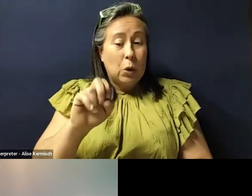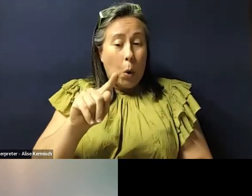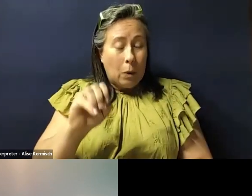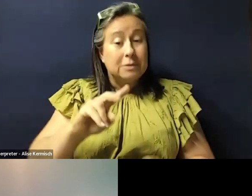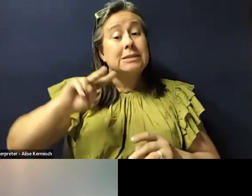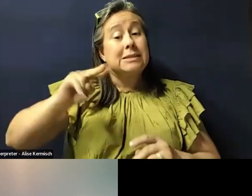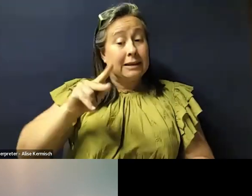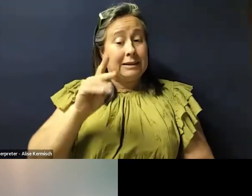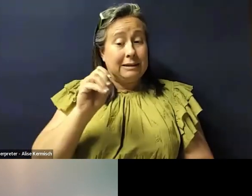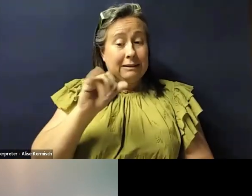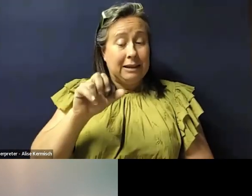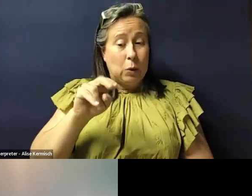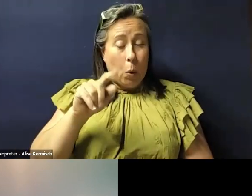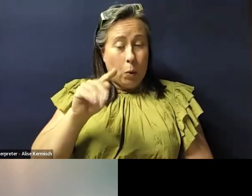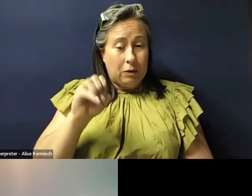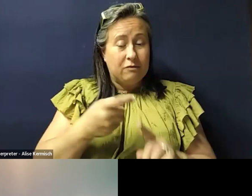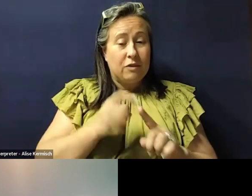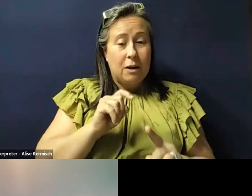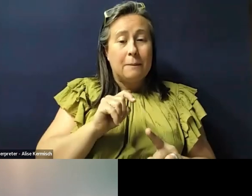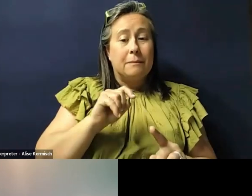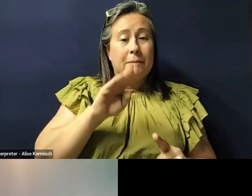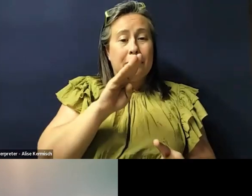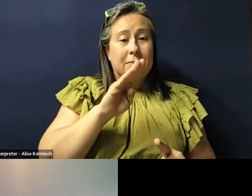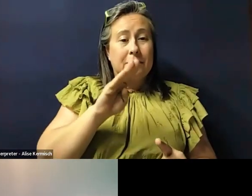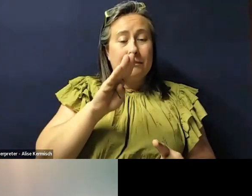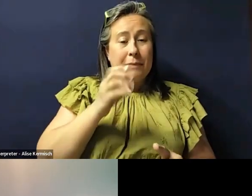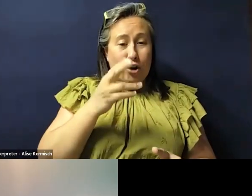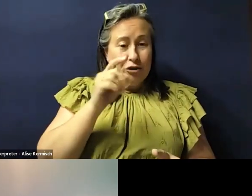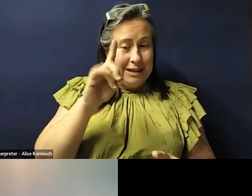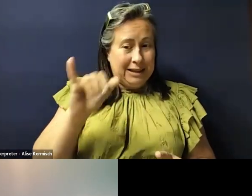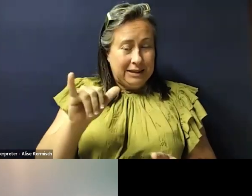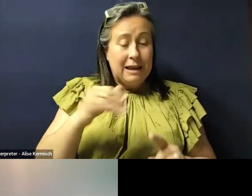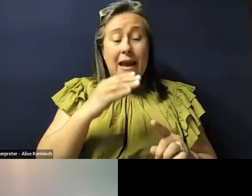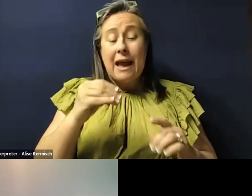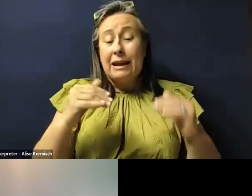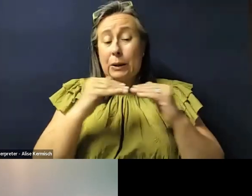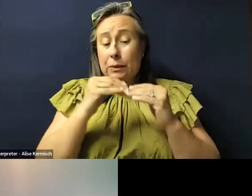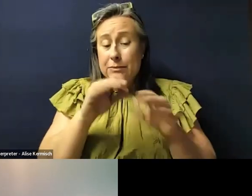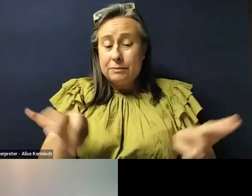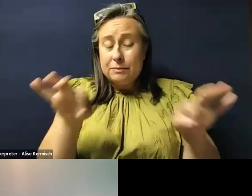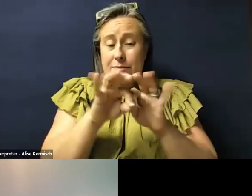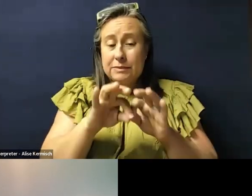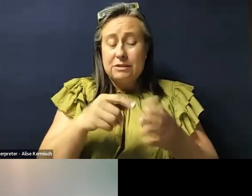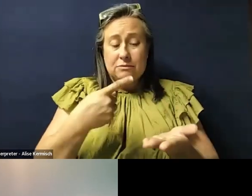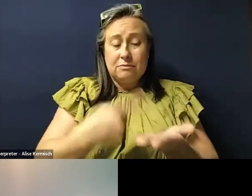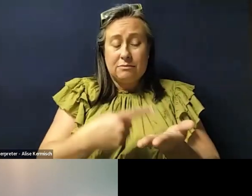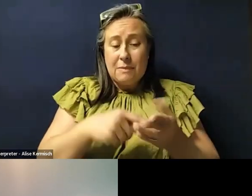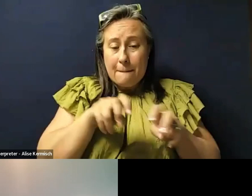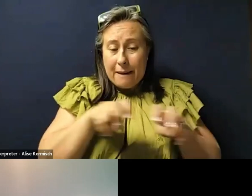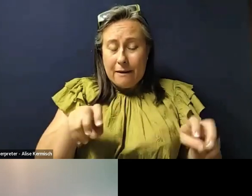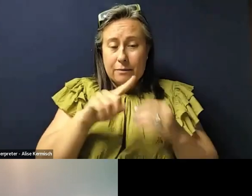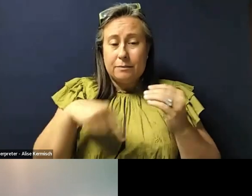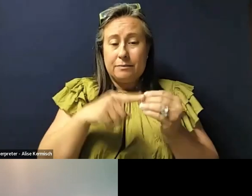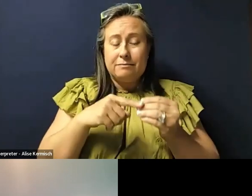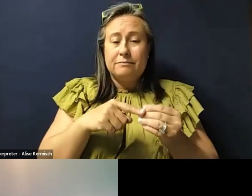lecture, uh, from Jaipreet Viridi, followed by an equally important discussion, uh, panel on the